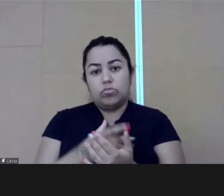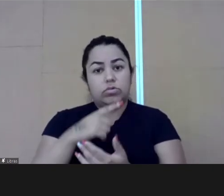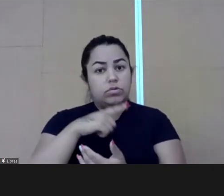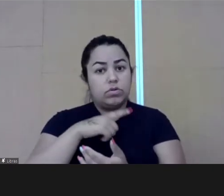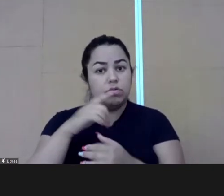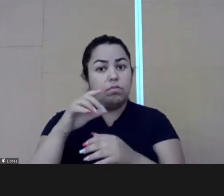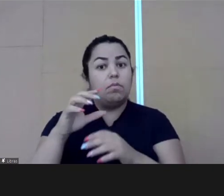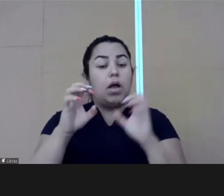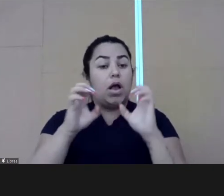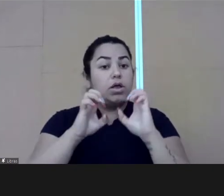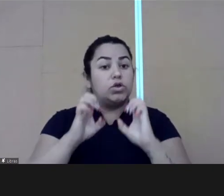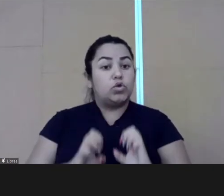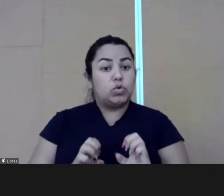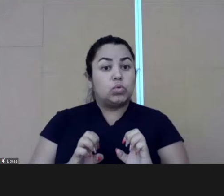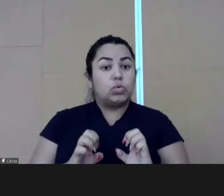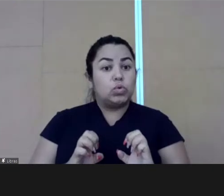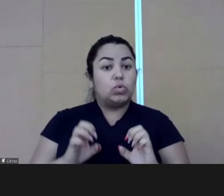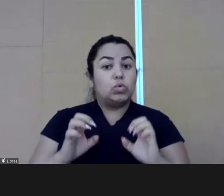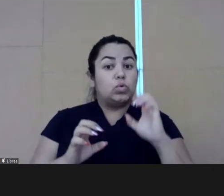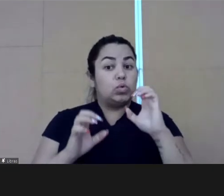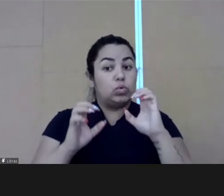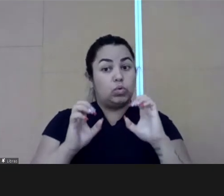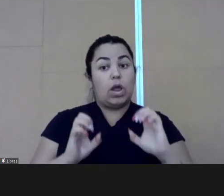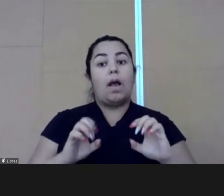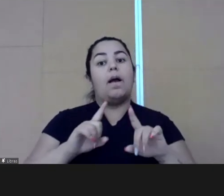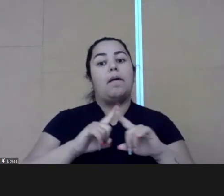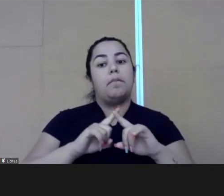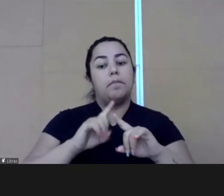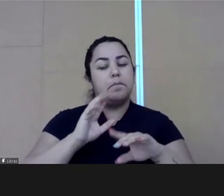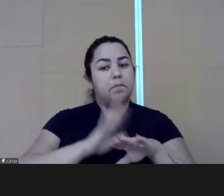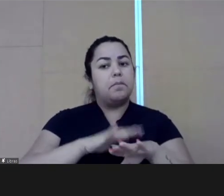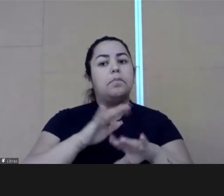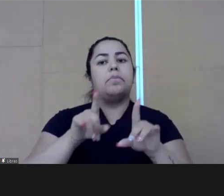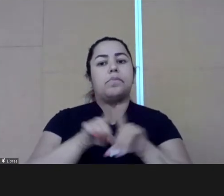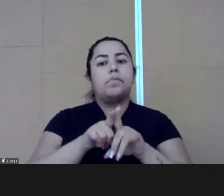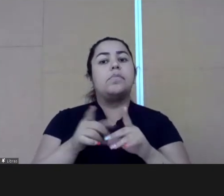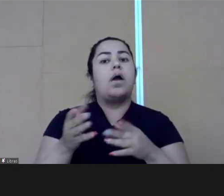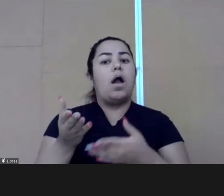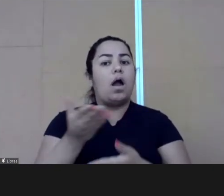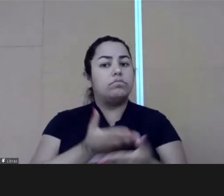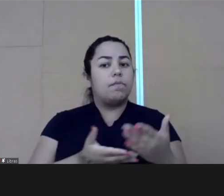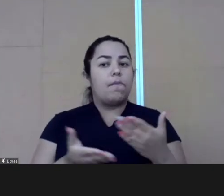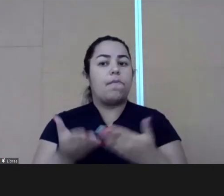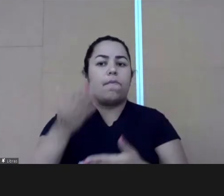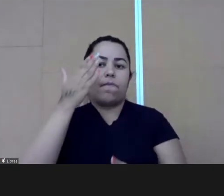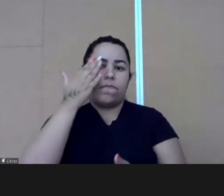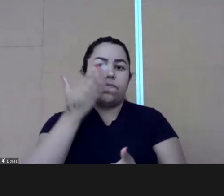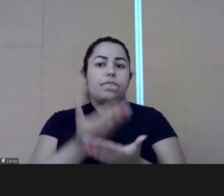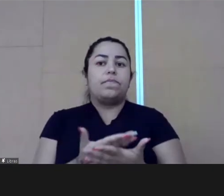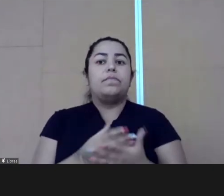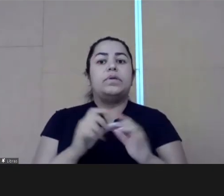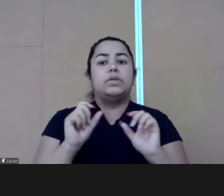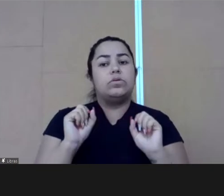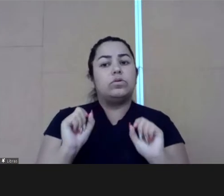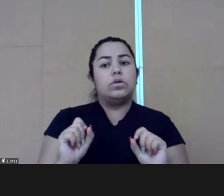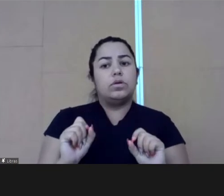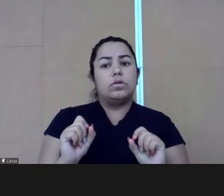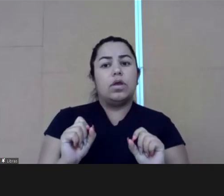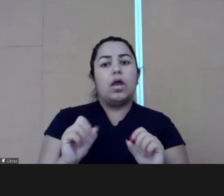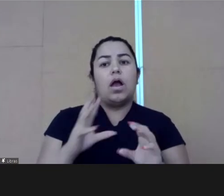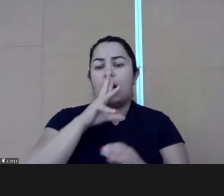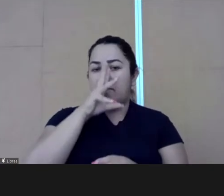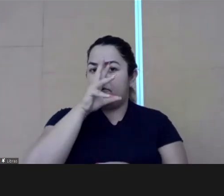strengthen these confidence bounds to have a more cooperative structure with these